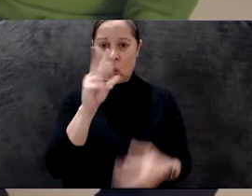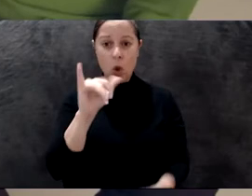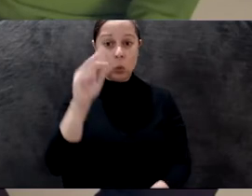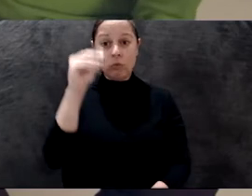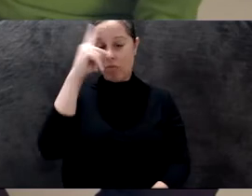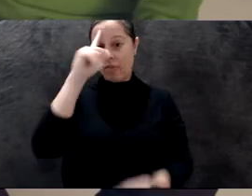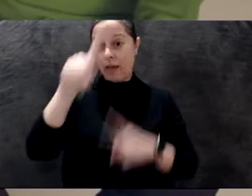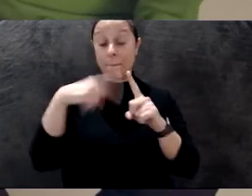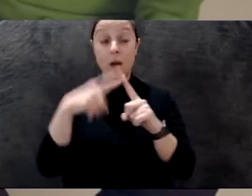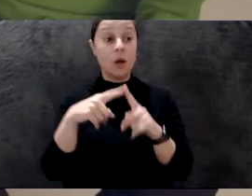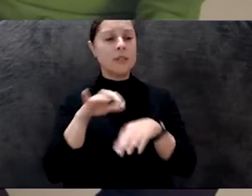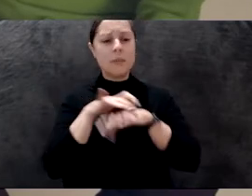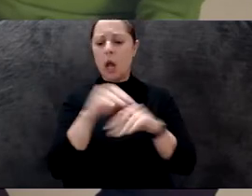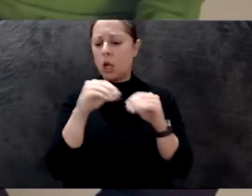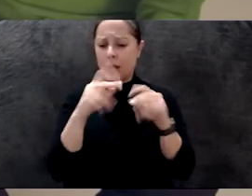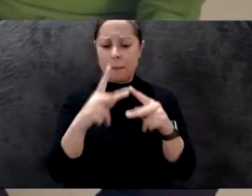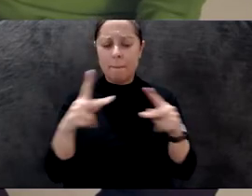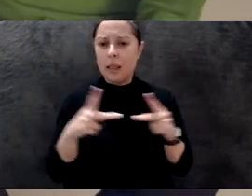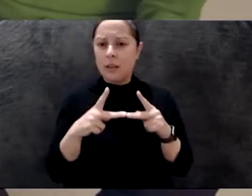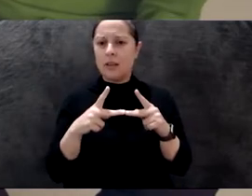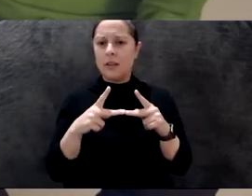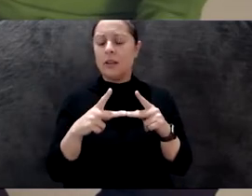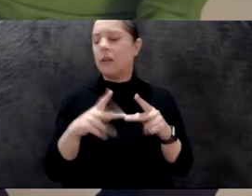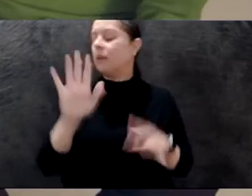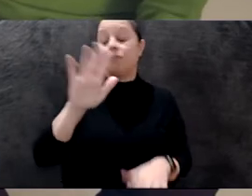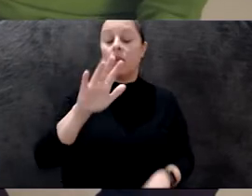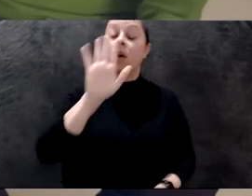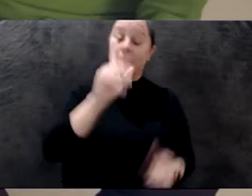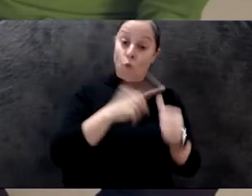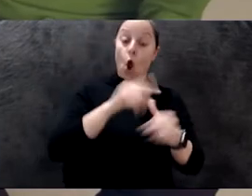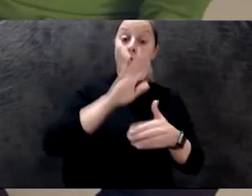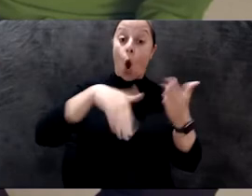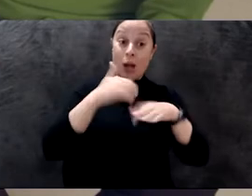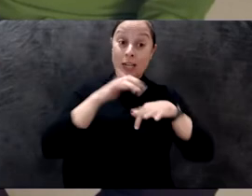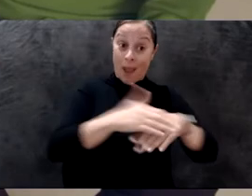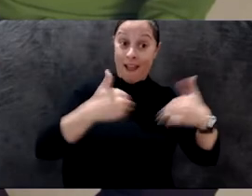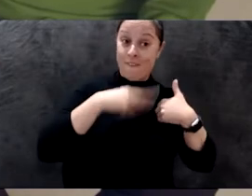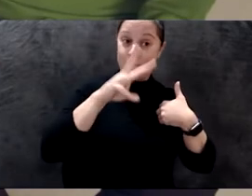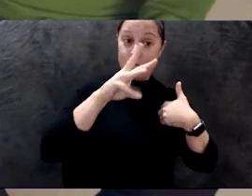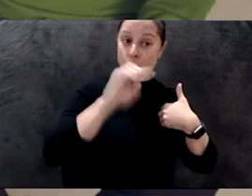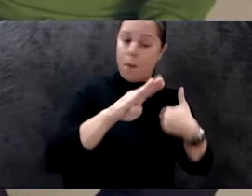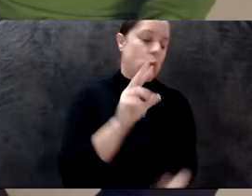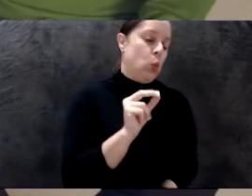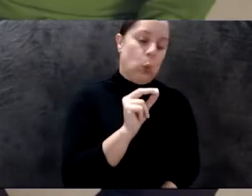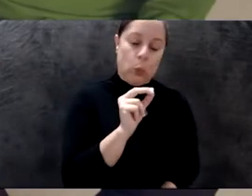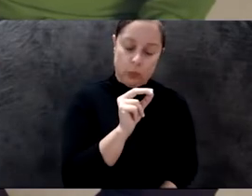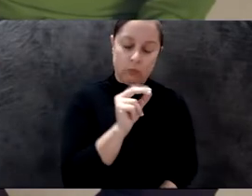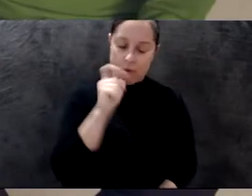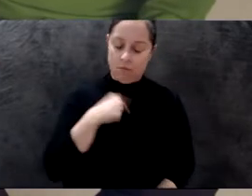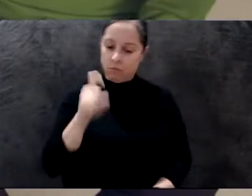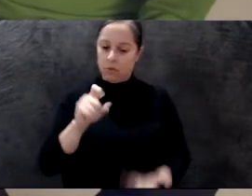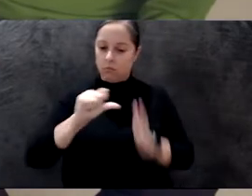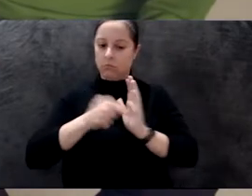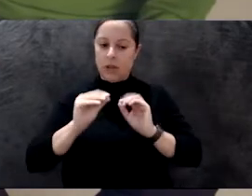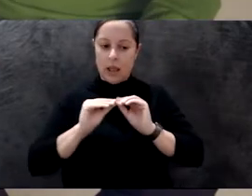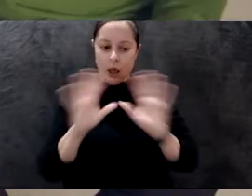able to, not all spiders weave webs. That's, I have to clarify. So spiders are not, or